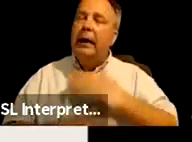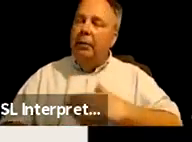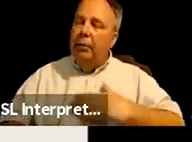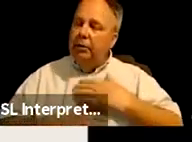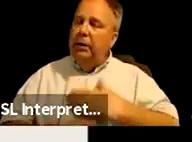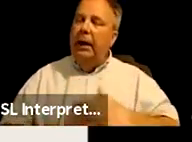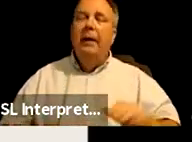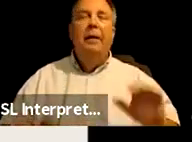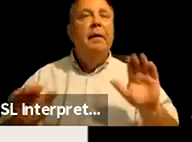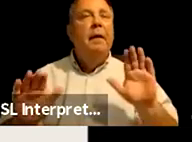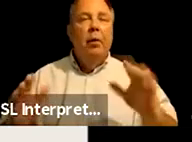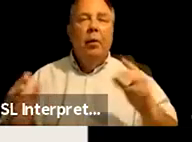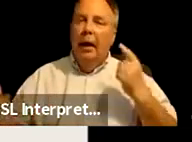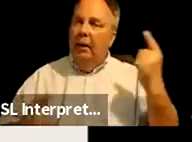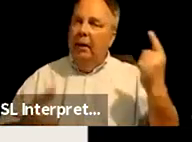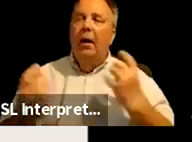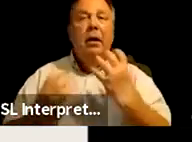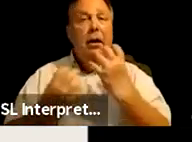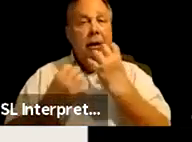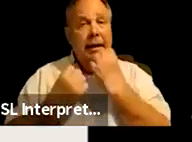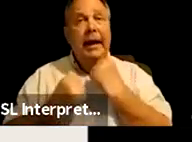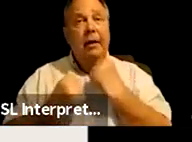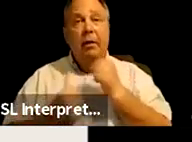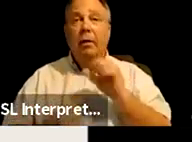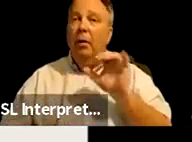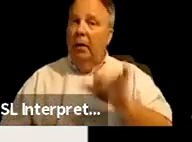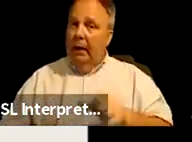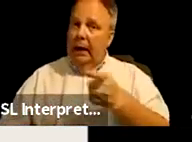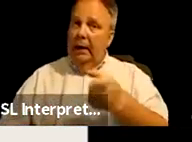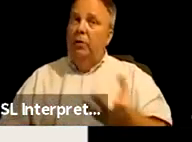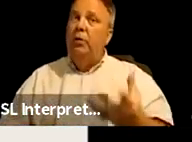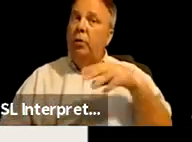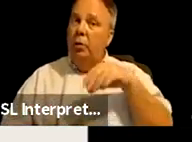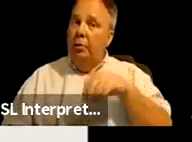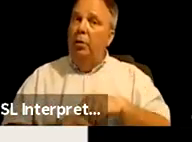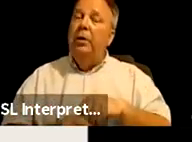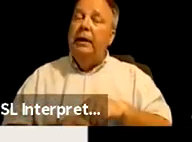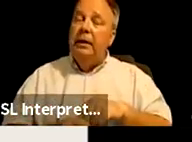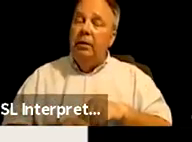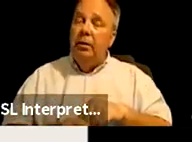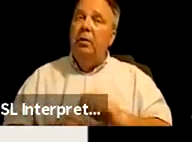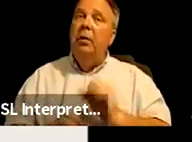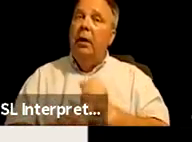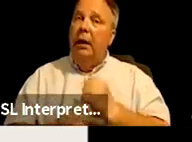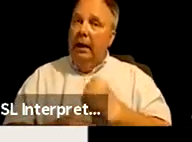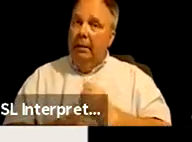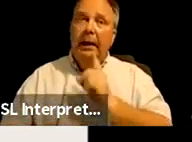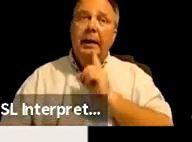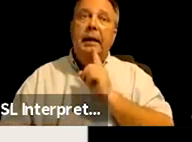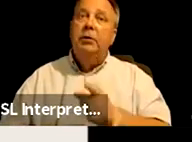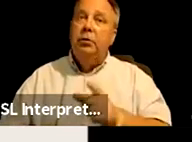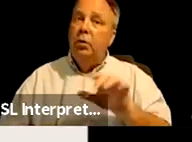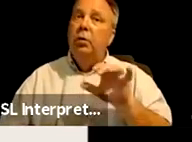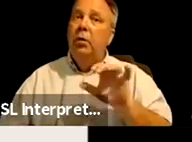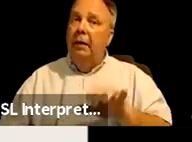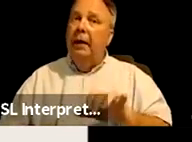great thought and care that you put into making sure that